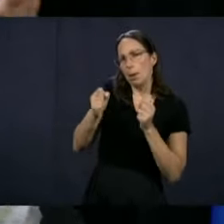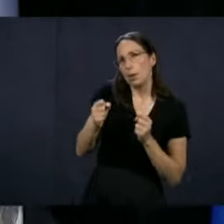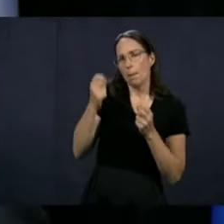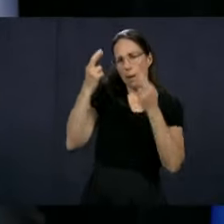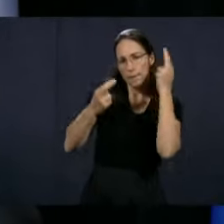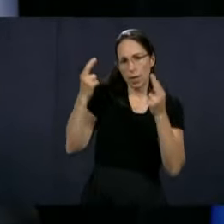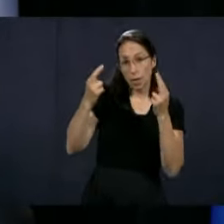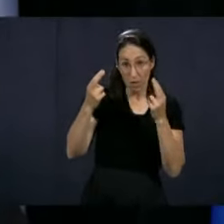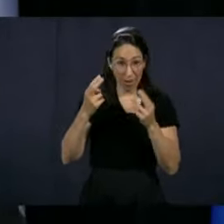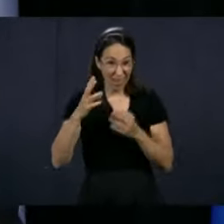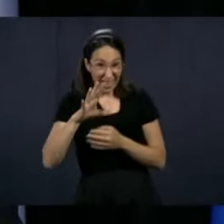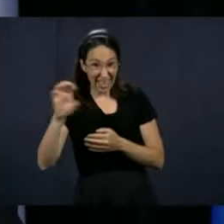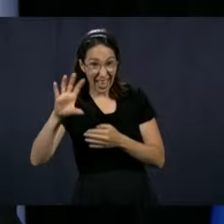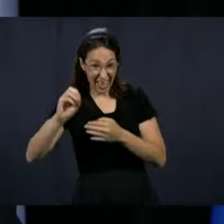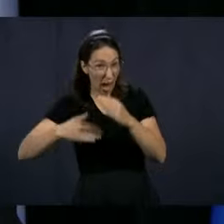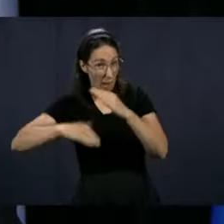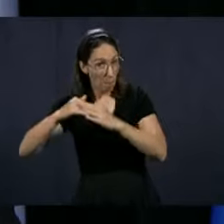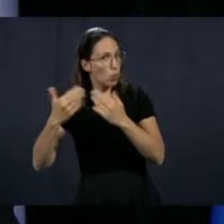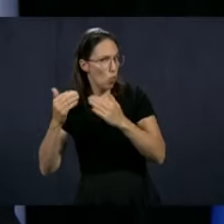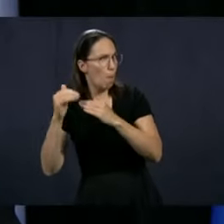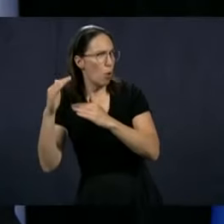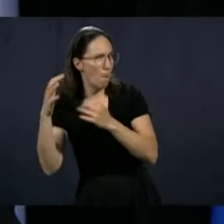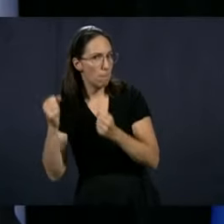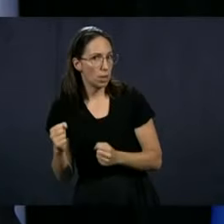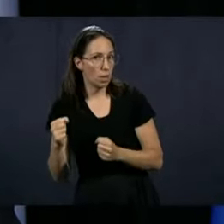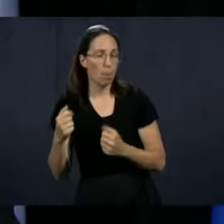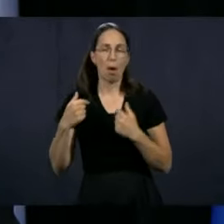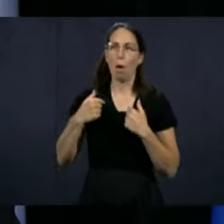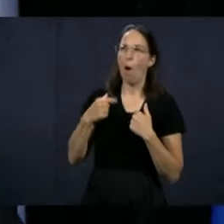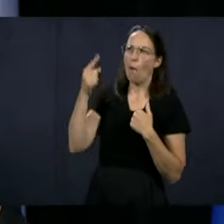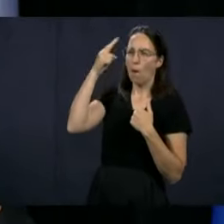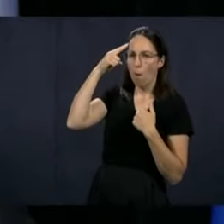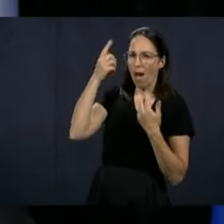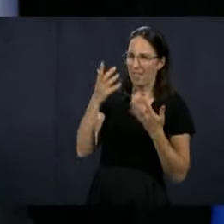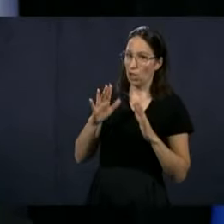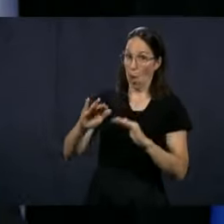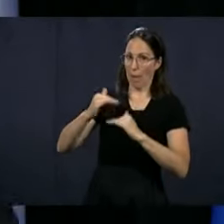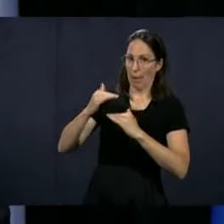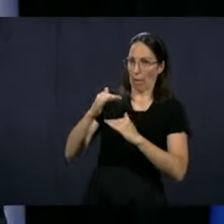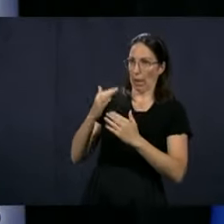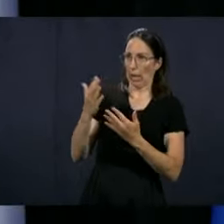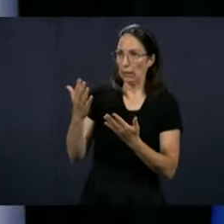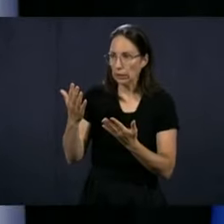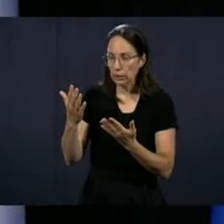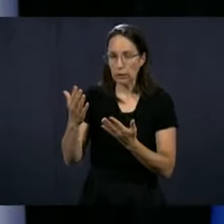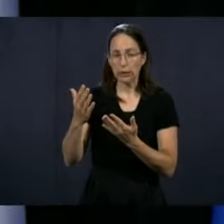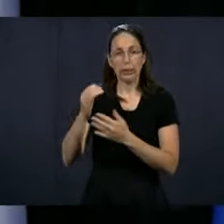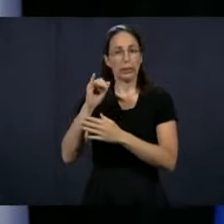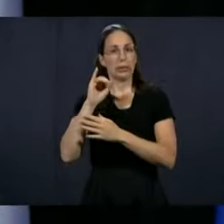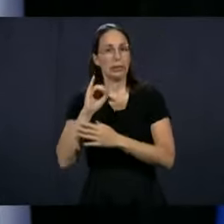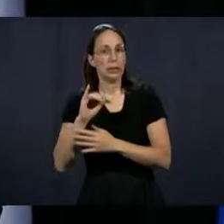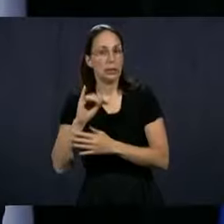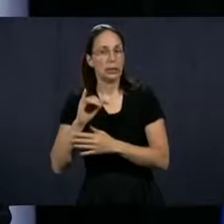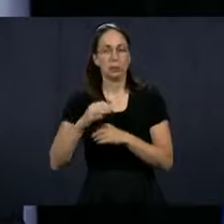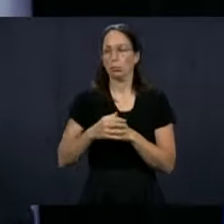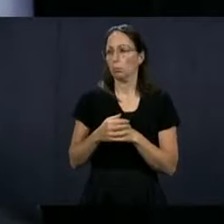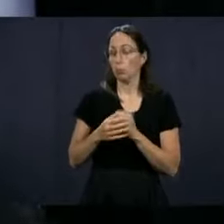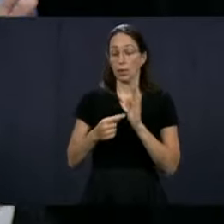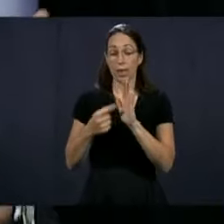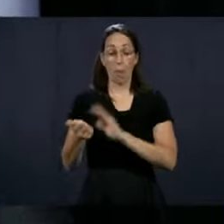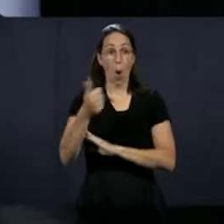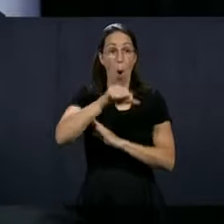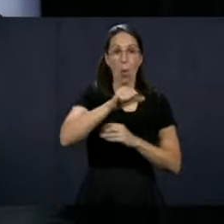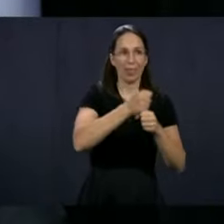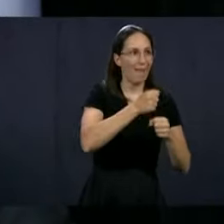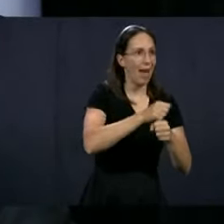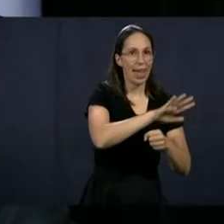So more than 450 people will listen. I want to see because we already have limits that are imposed. What does it bring in terms of